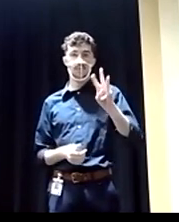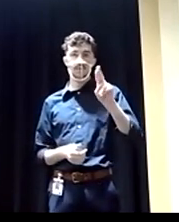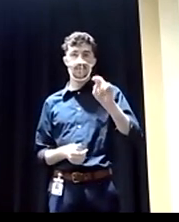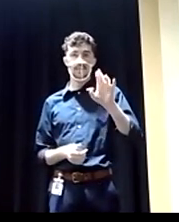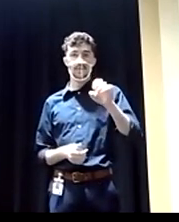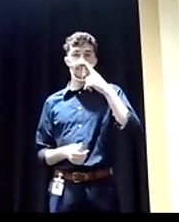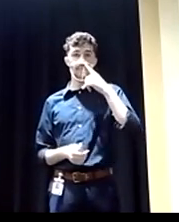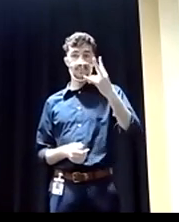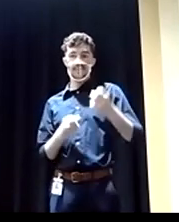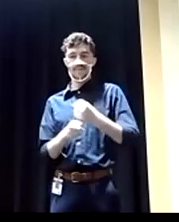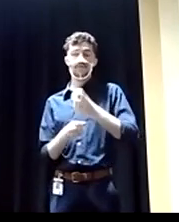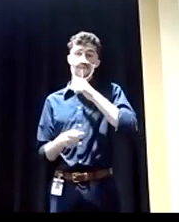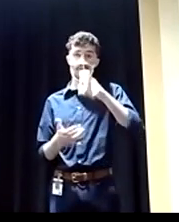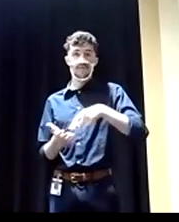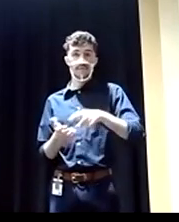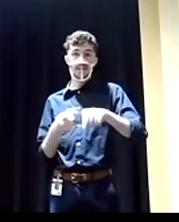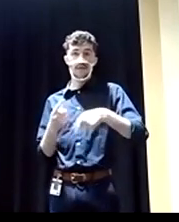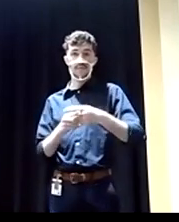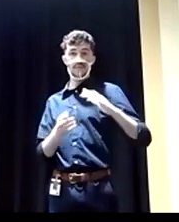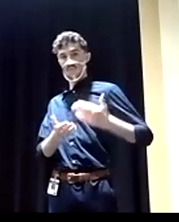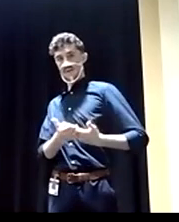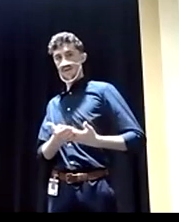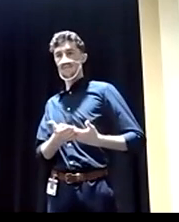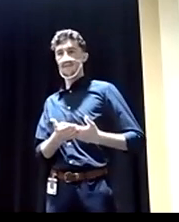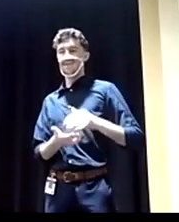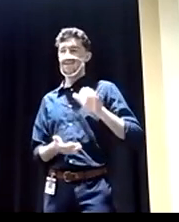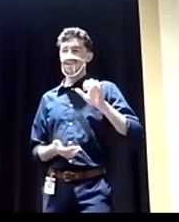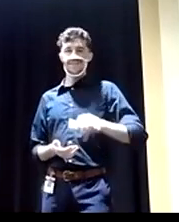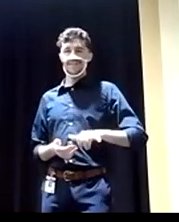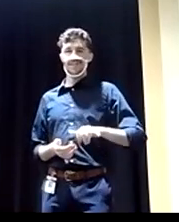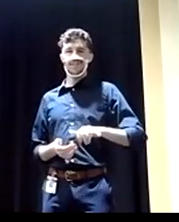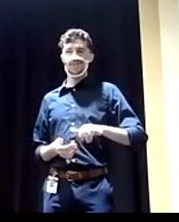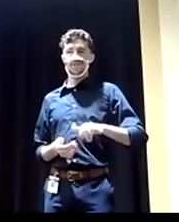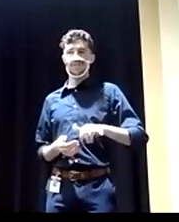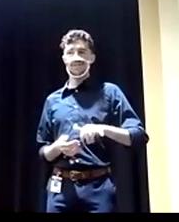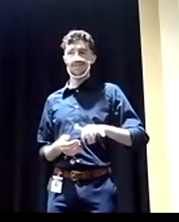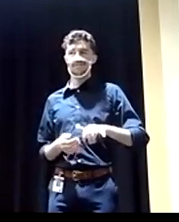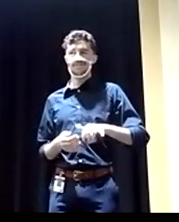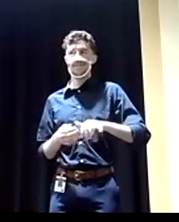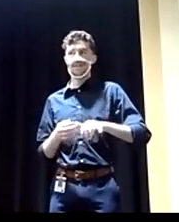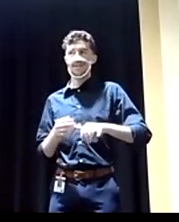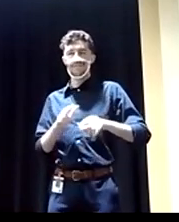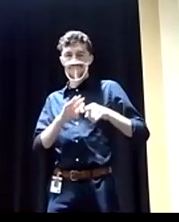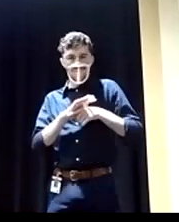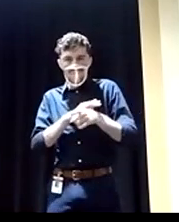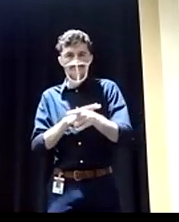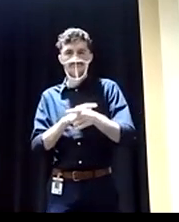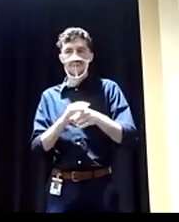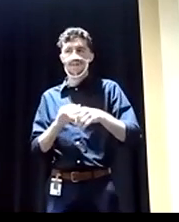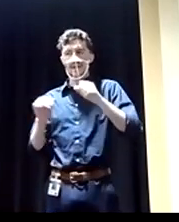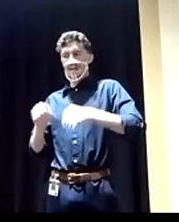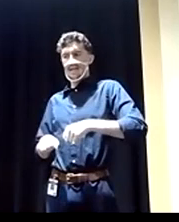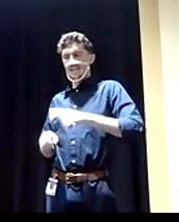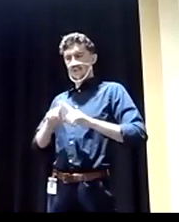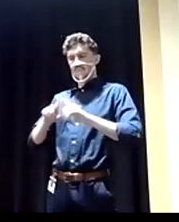they don't have to pay when they come in. And they just use this as a loophole to hand off a business that's already established to